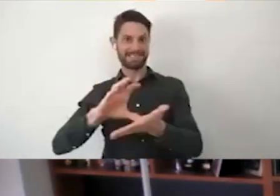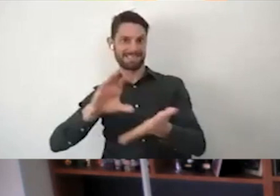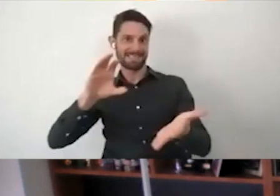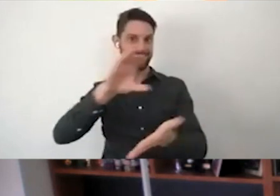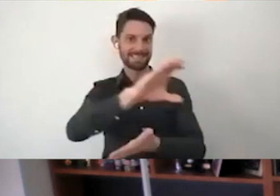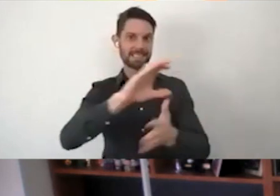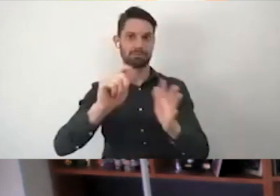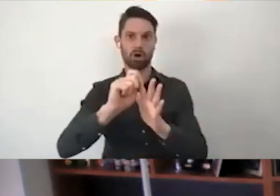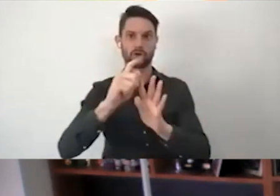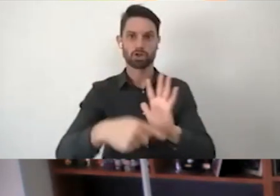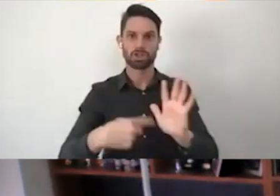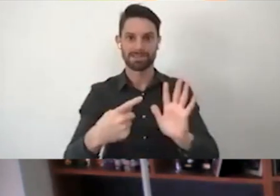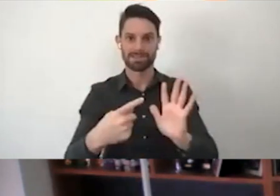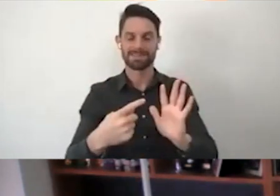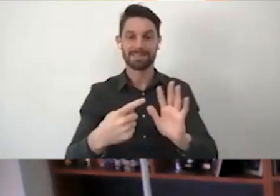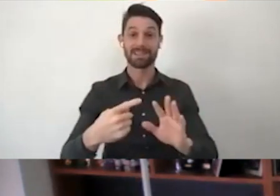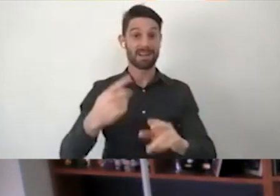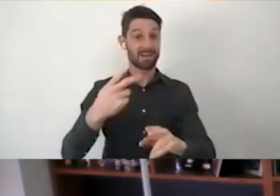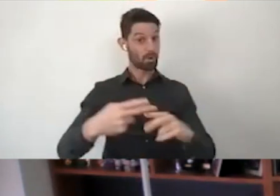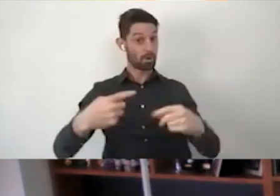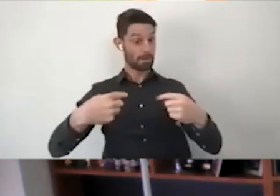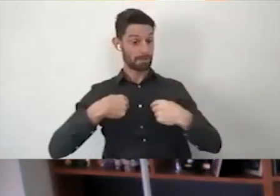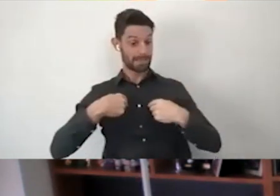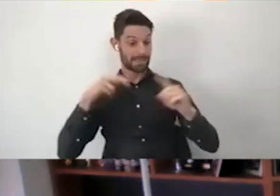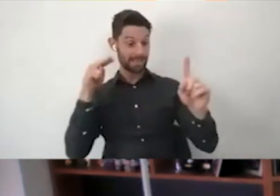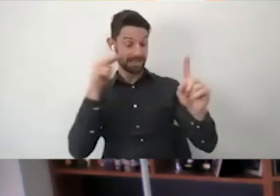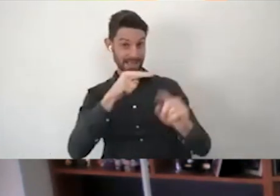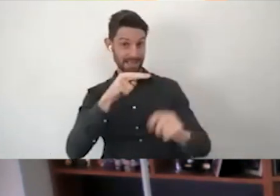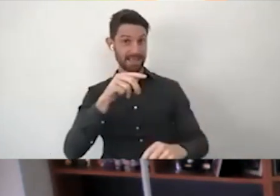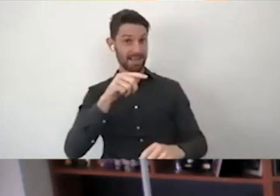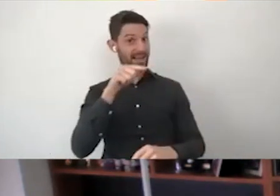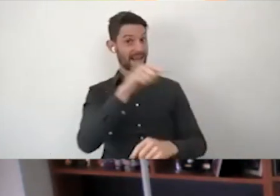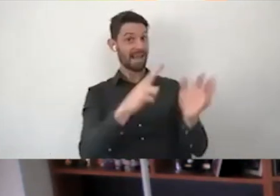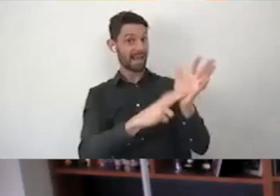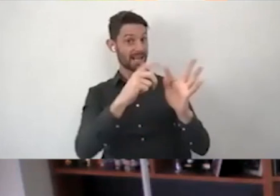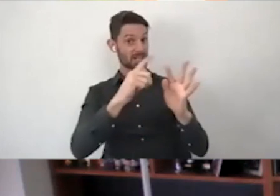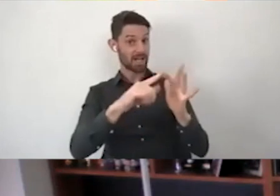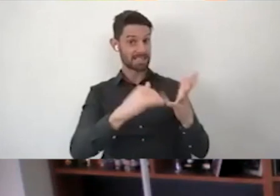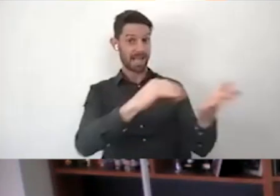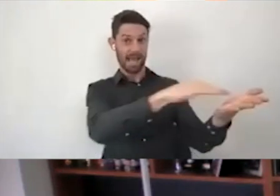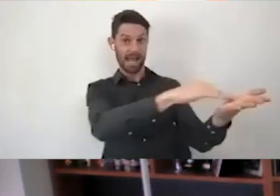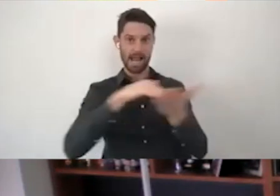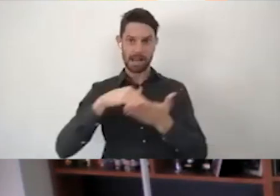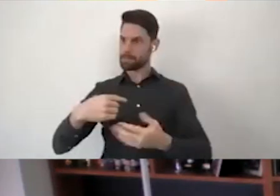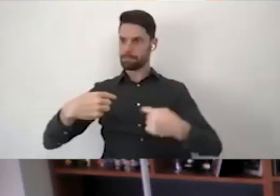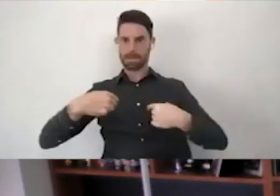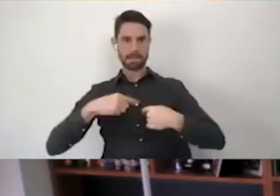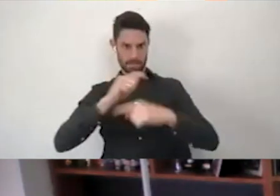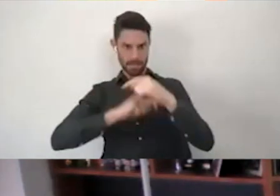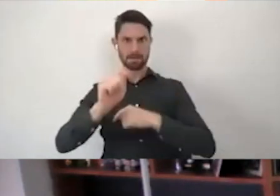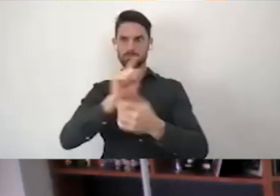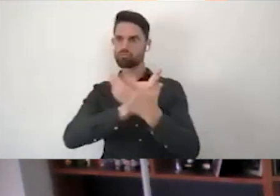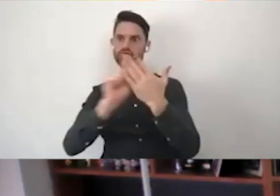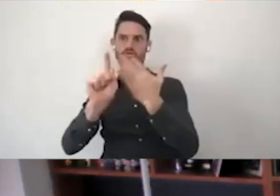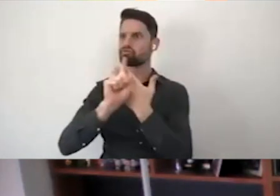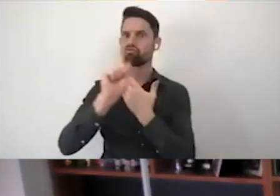For me personally, it has given me a platform for my voice to be heard. It has given me the flexibility